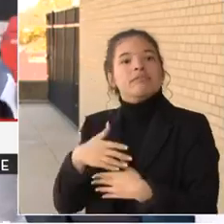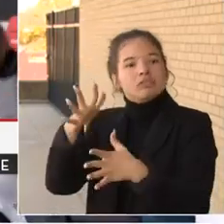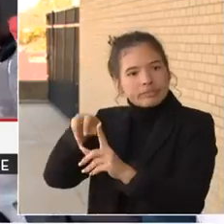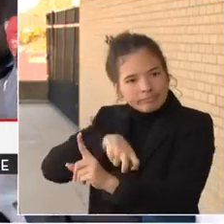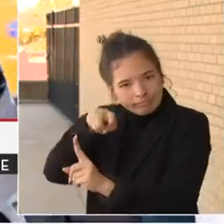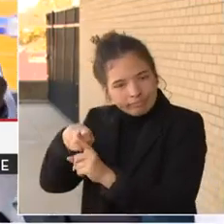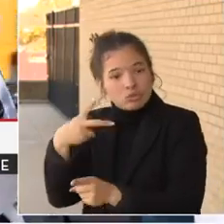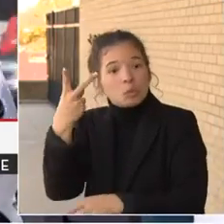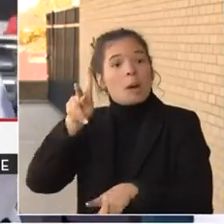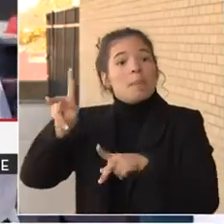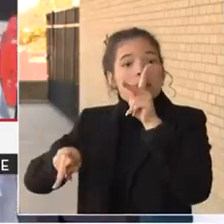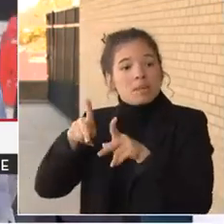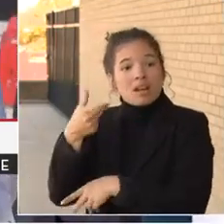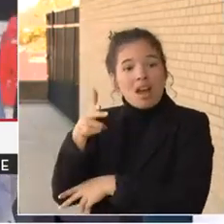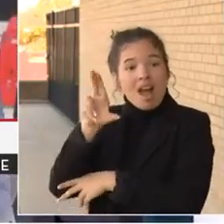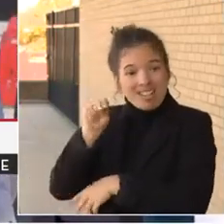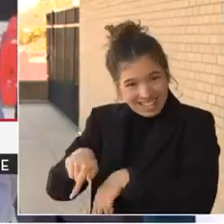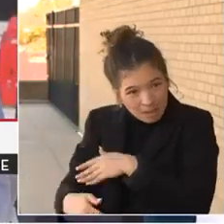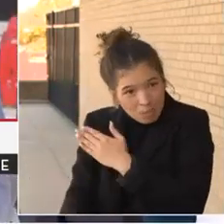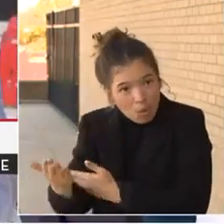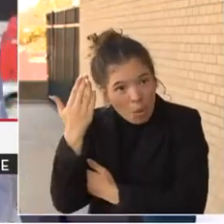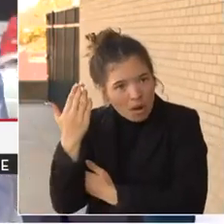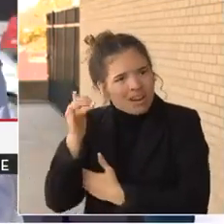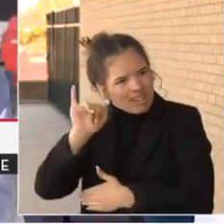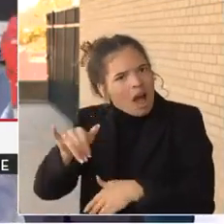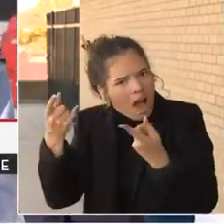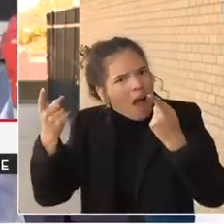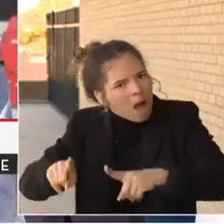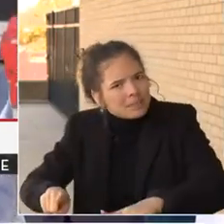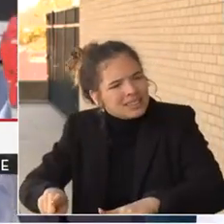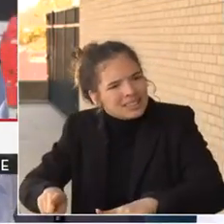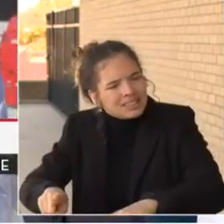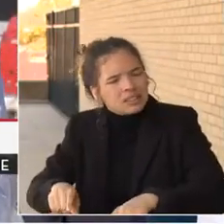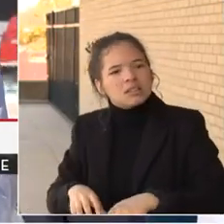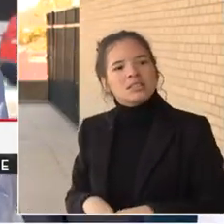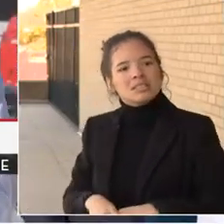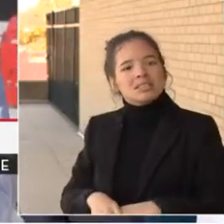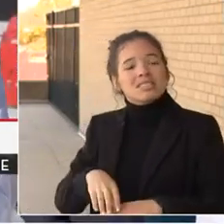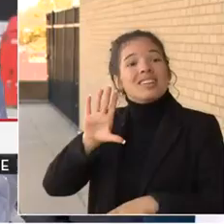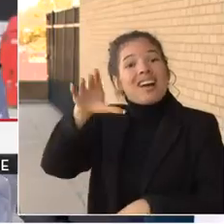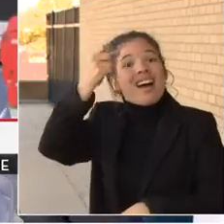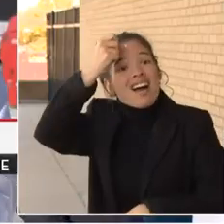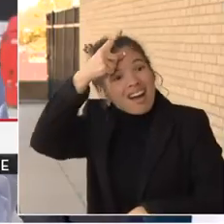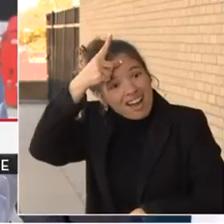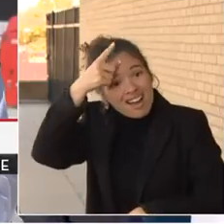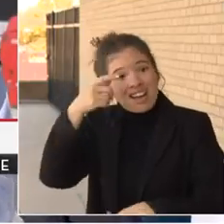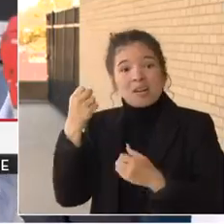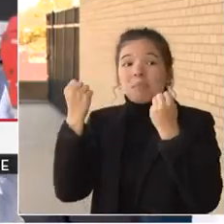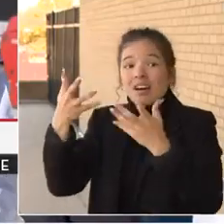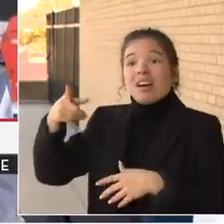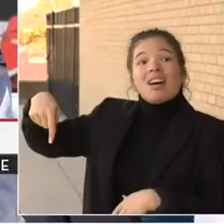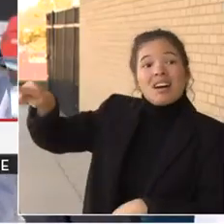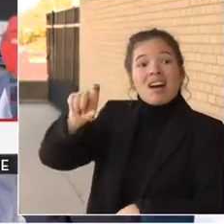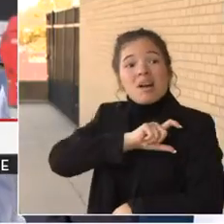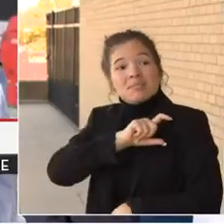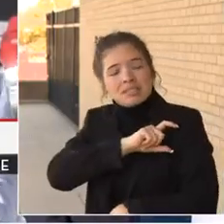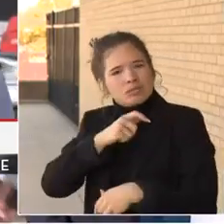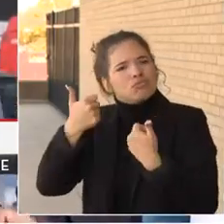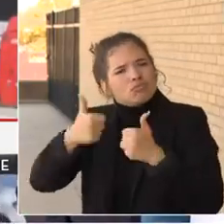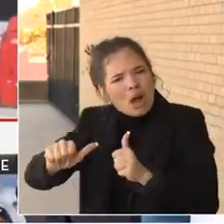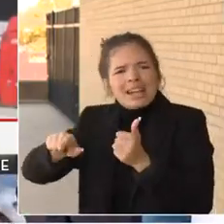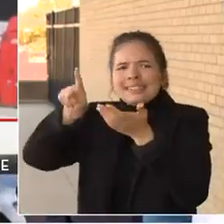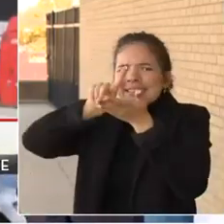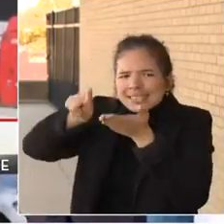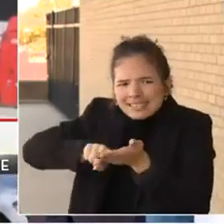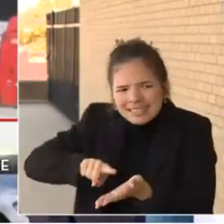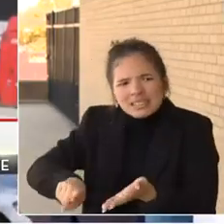this morning. So those things are happening, but there's also a significant amount of police work that's going into investigations to hold people accountable. Next question.